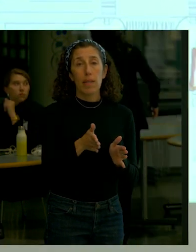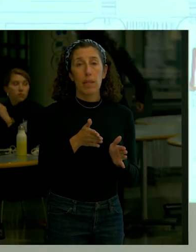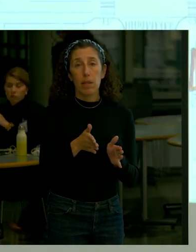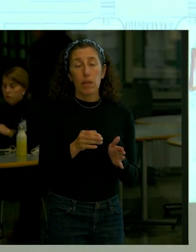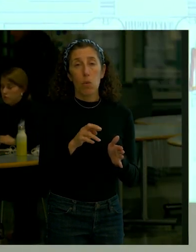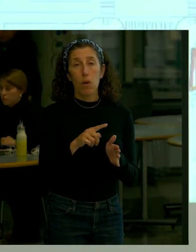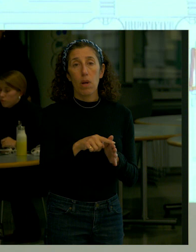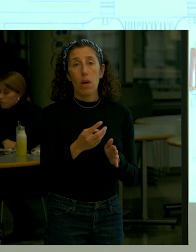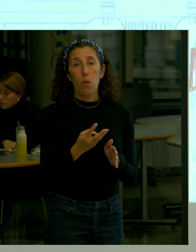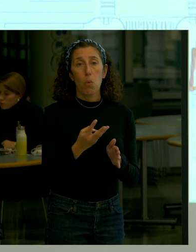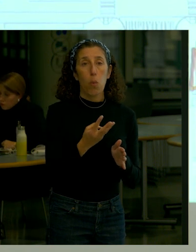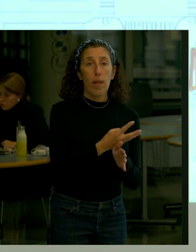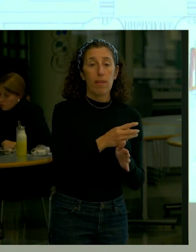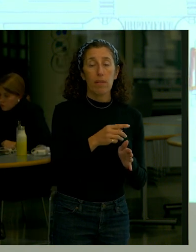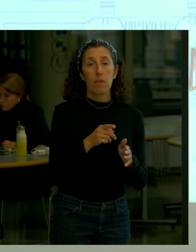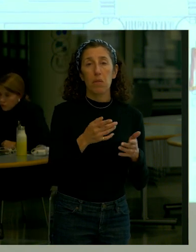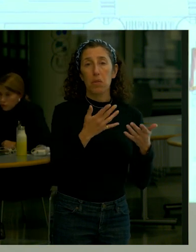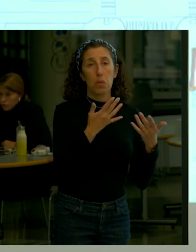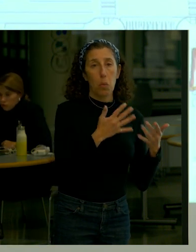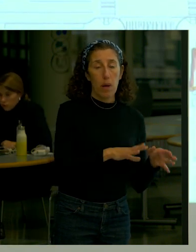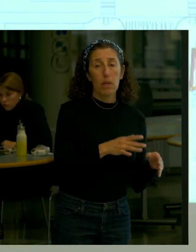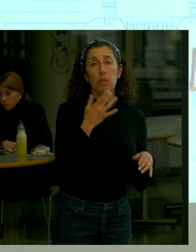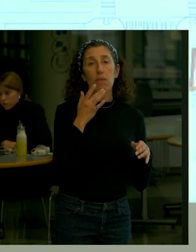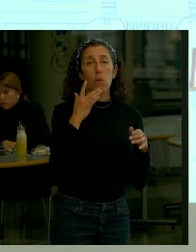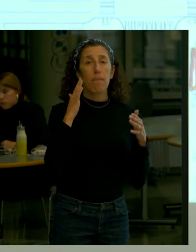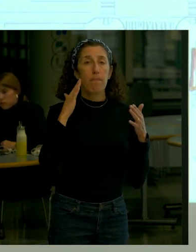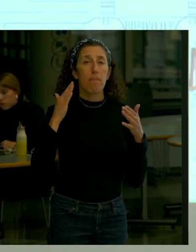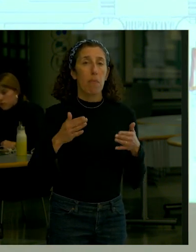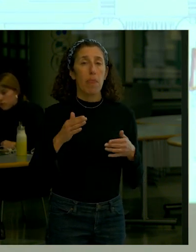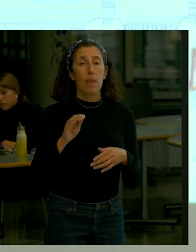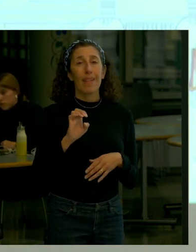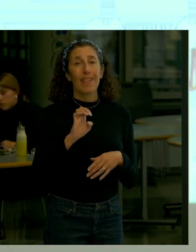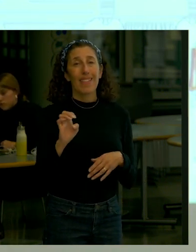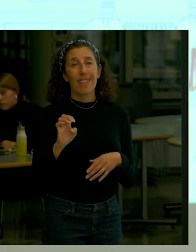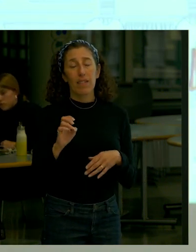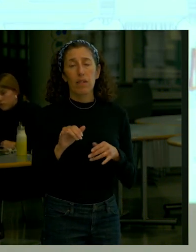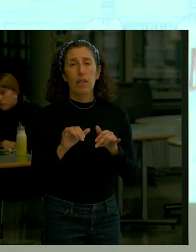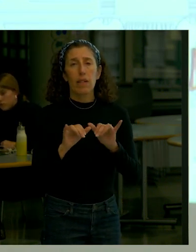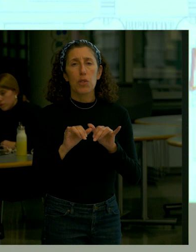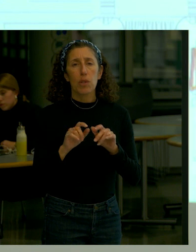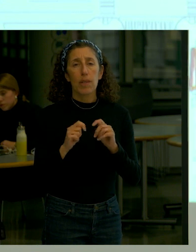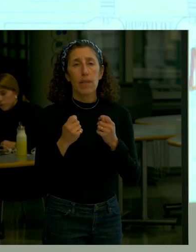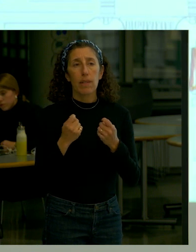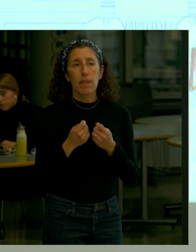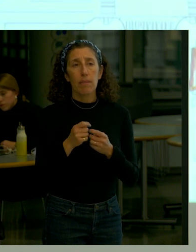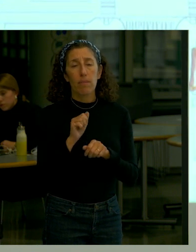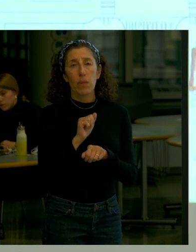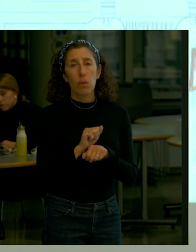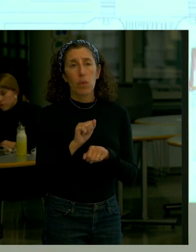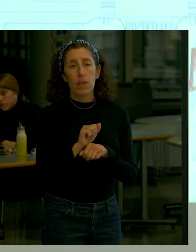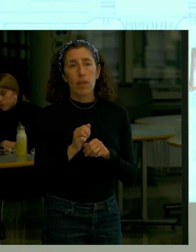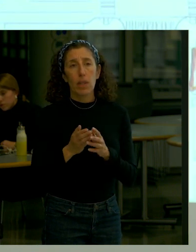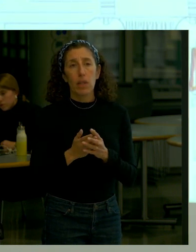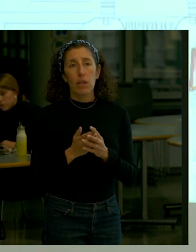there is a lot of technical difficulty that the engineering team is working through as we put the project elements on